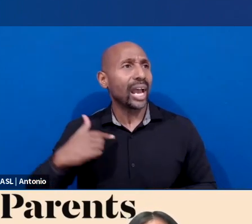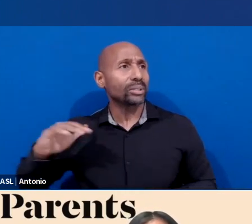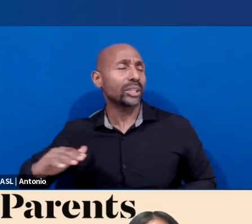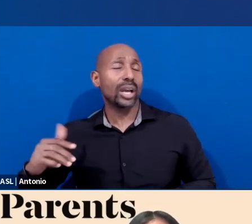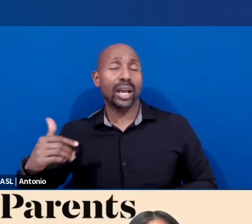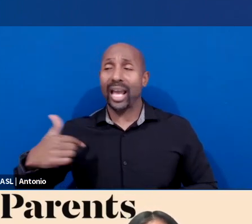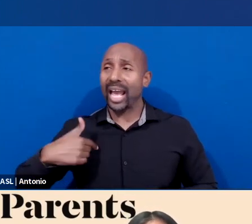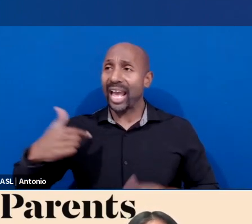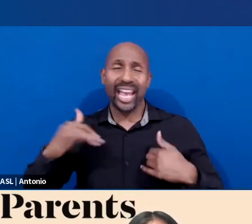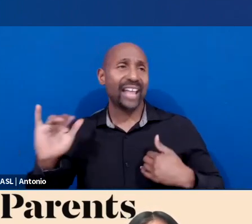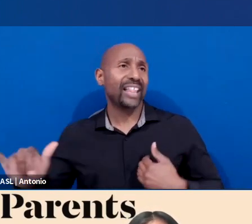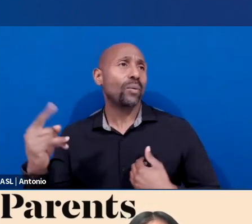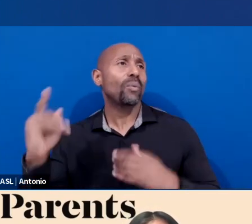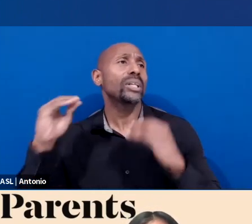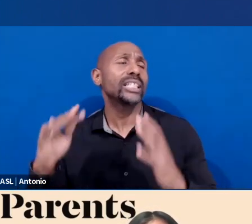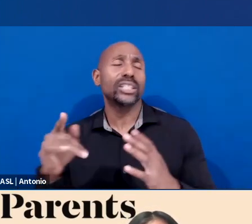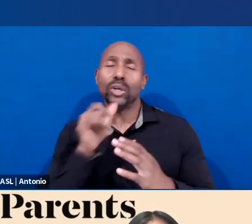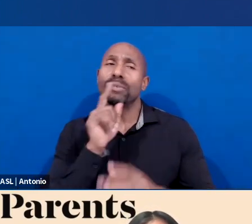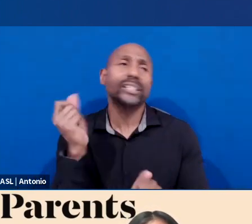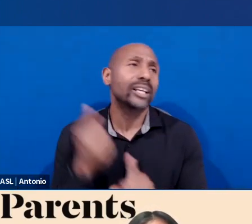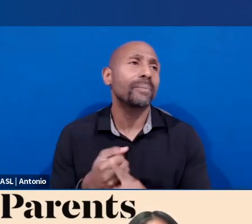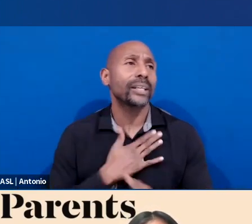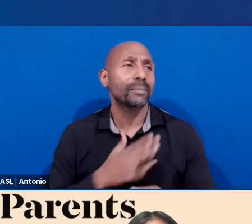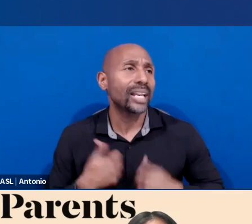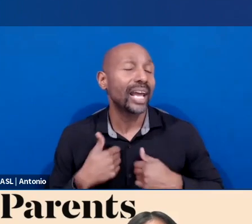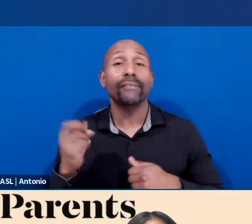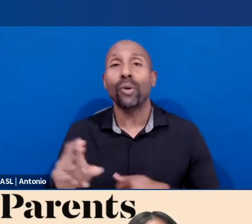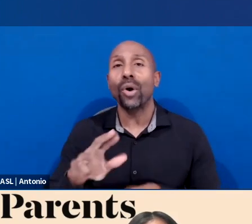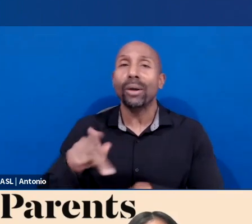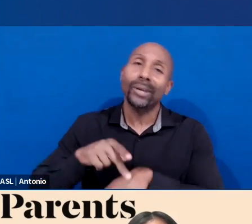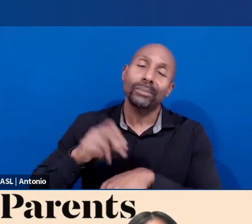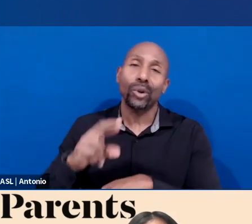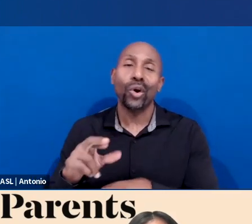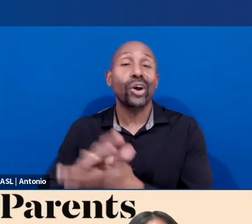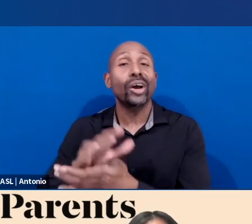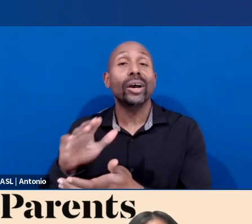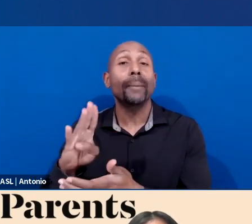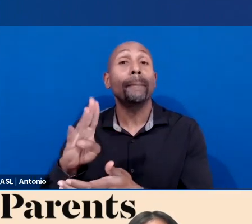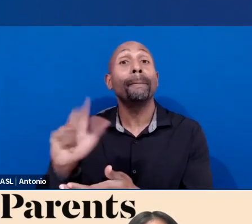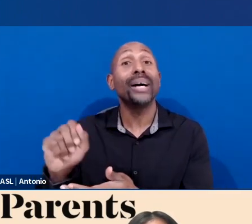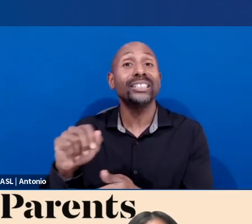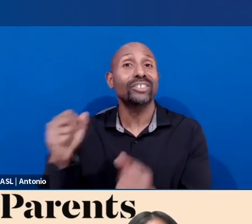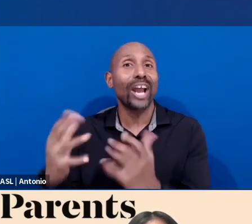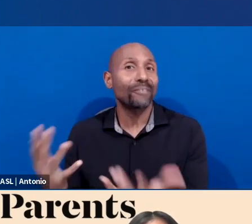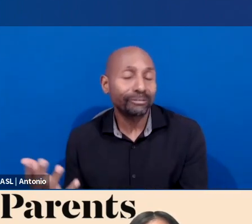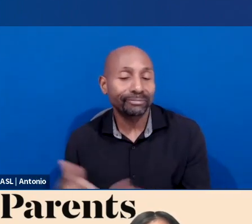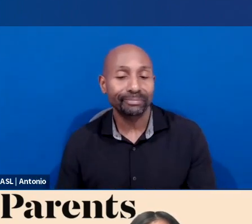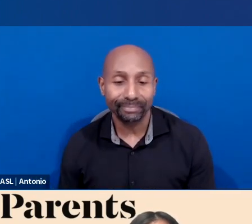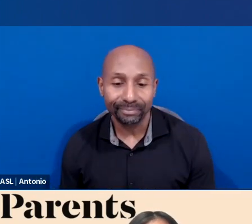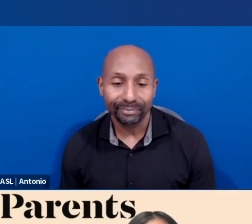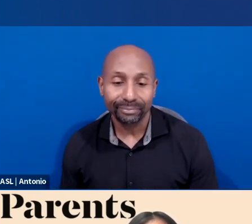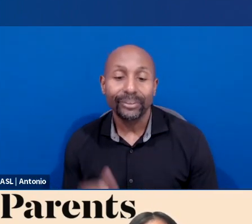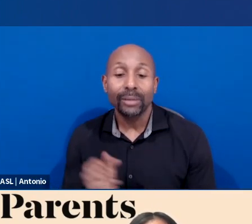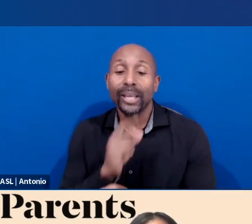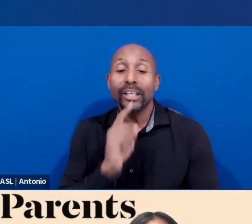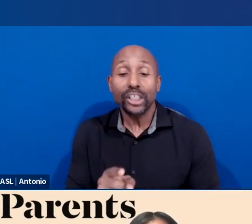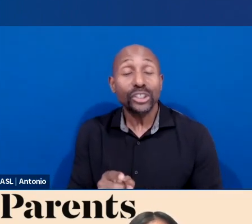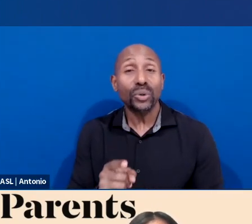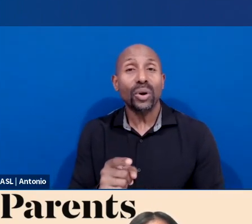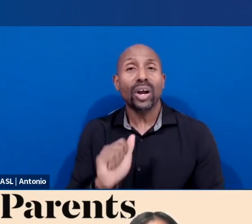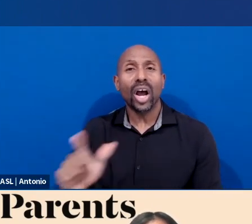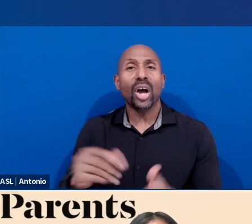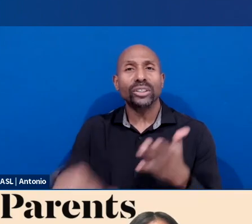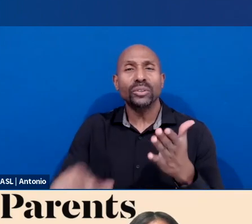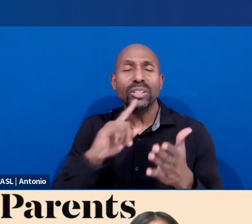critical difference in their life. Making sure all students understand the see something, say something